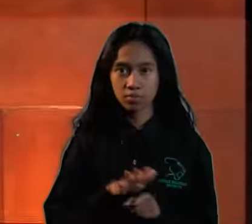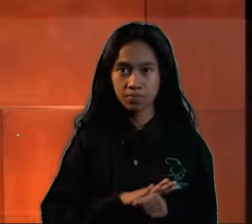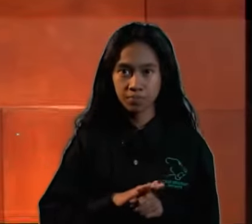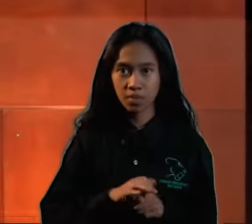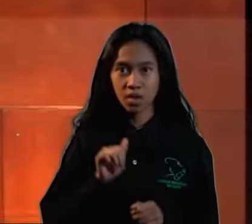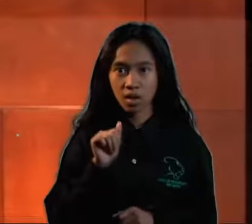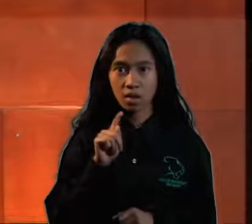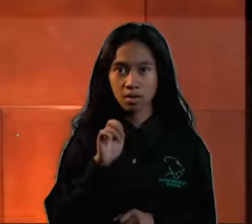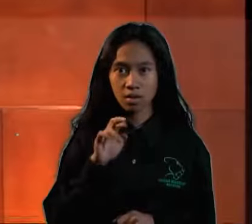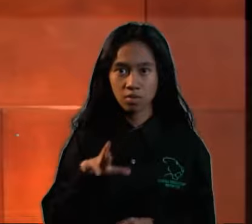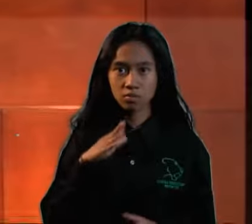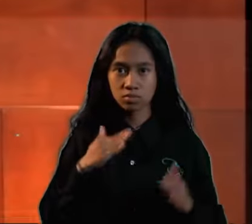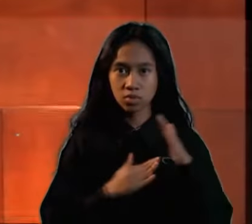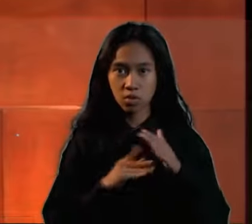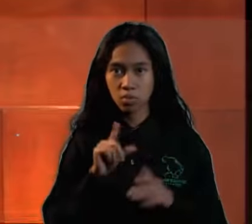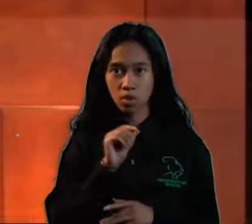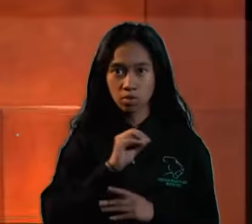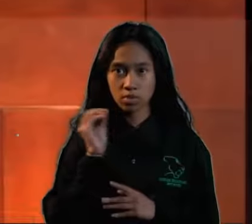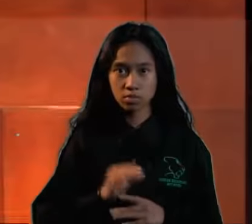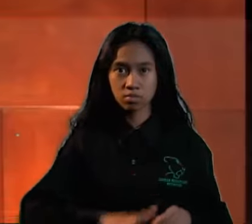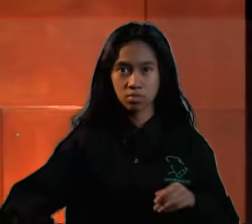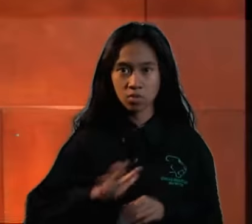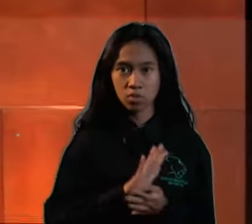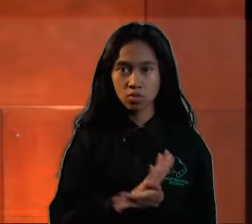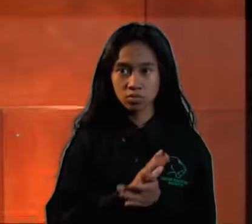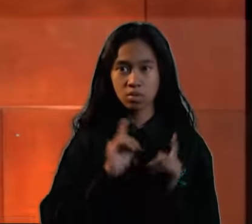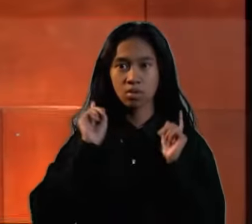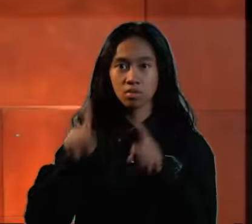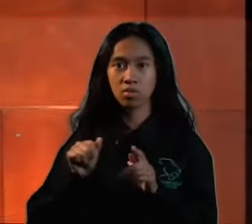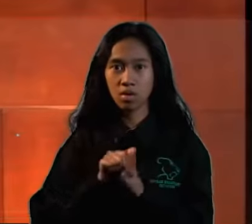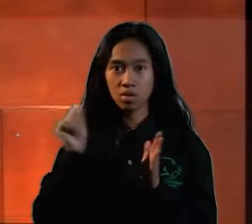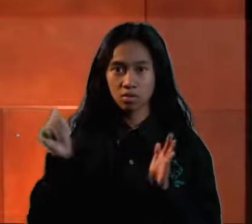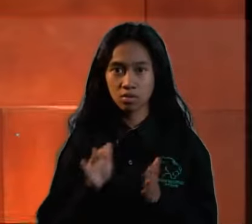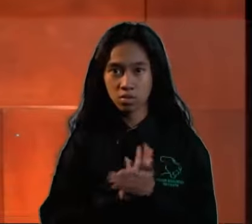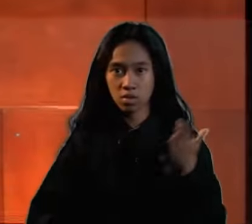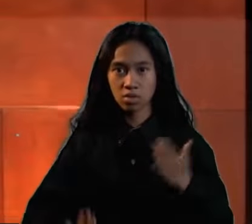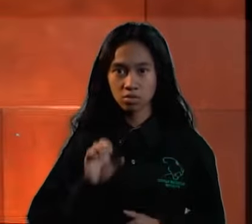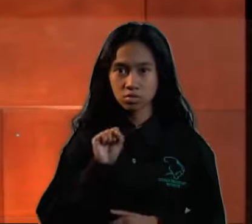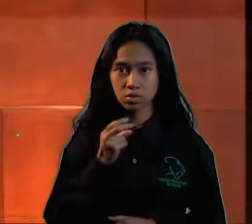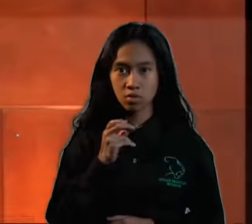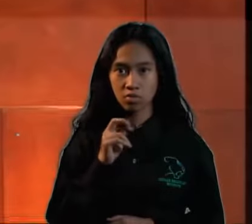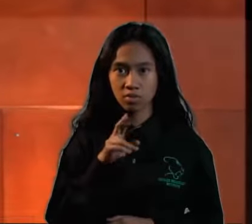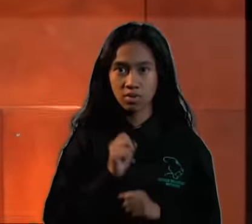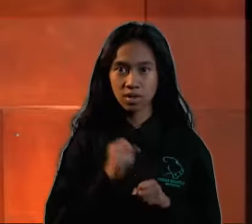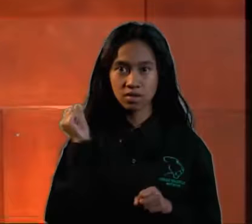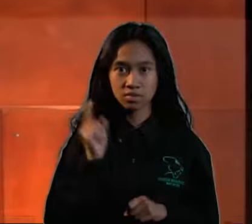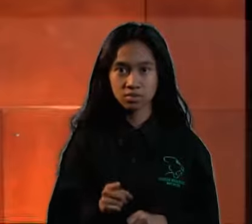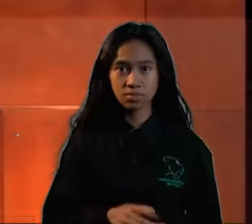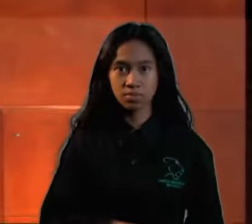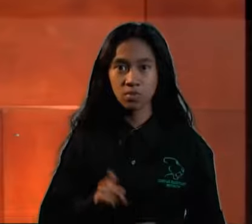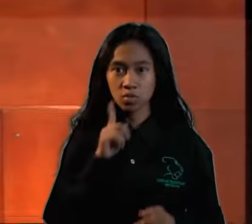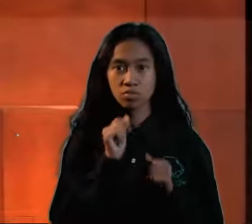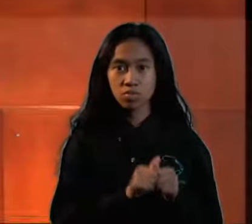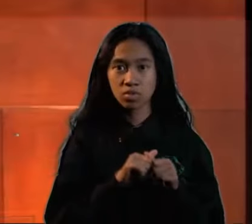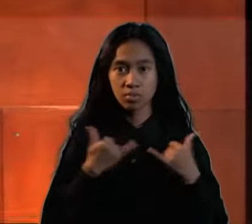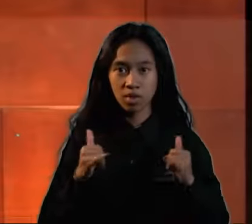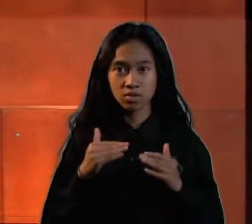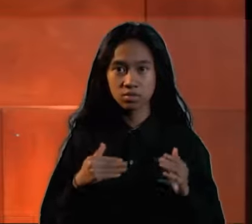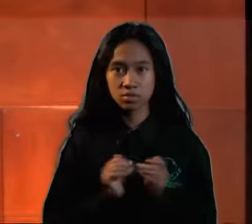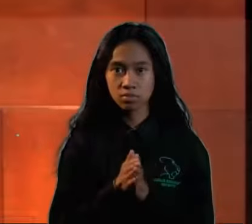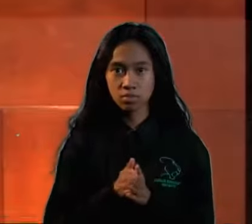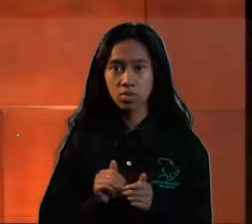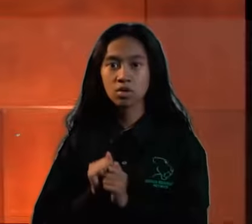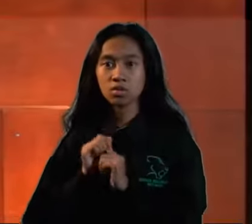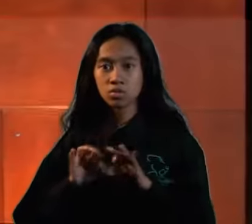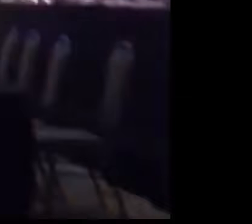is ranked in the top 20% in the school and will be attending Austin College and Sherman next year. He will continue his playing career while working towards